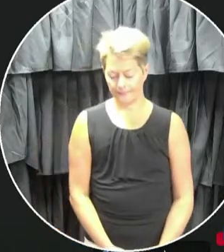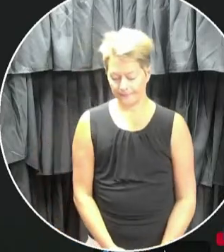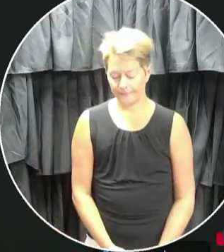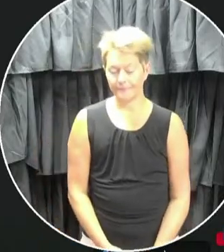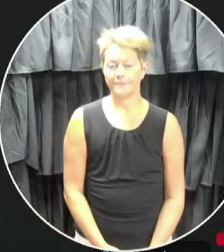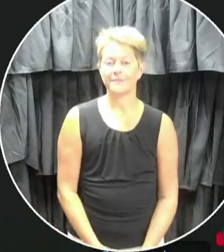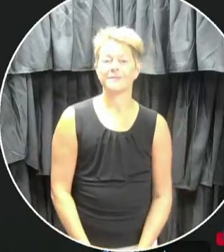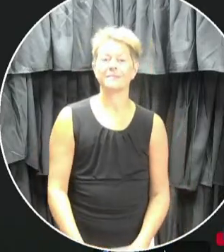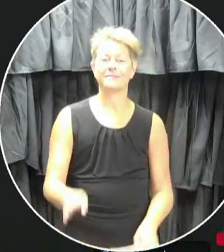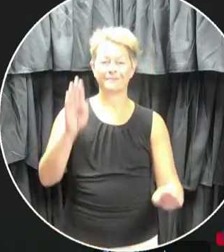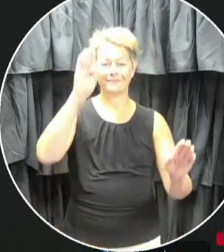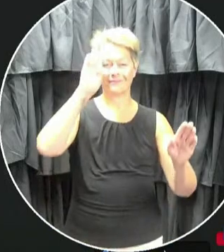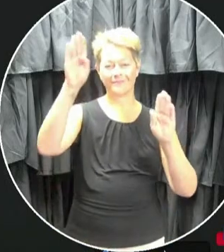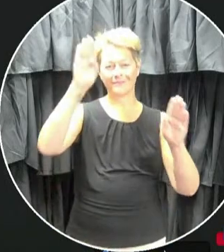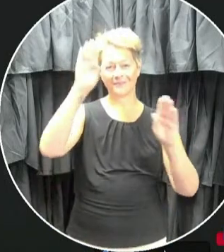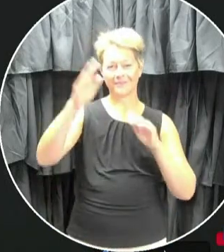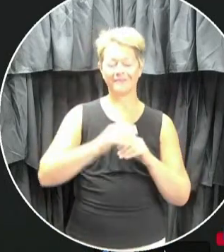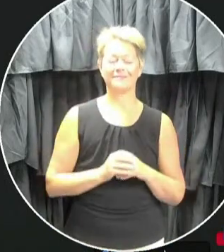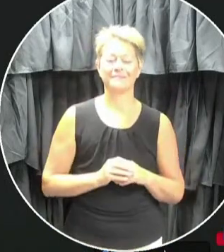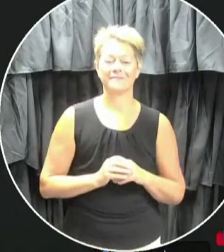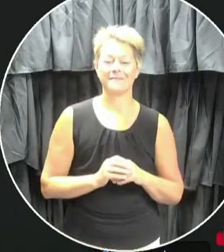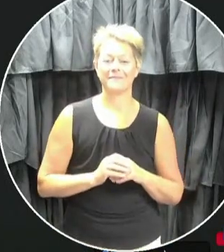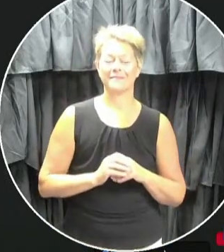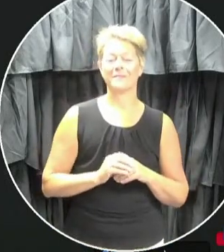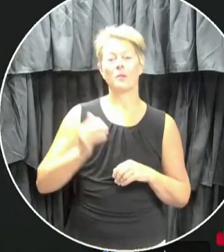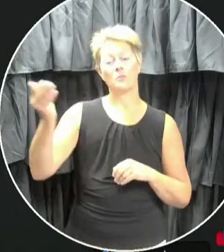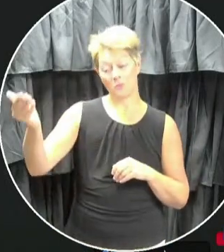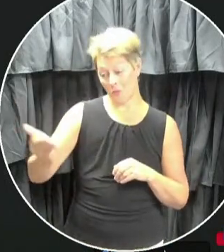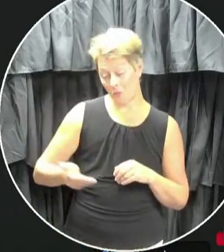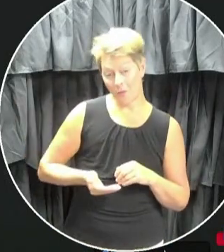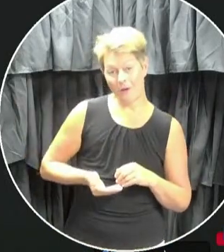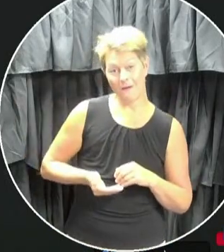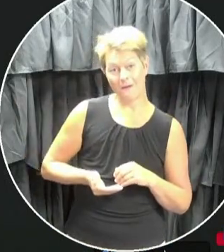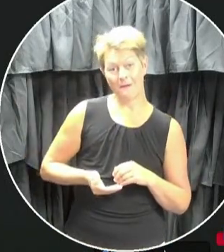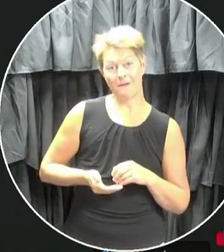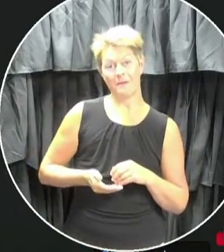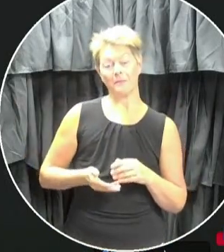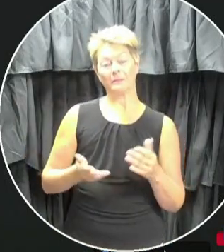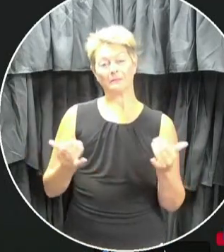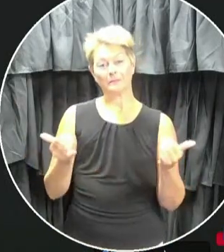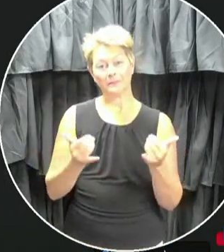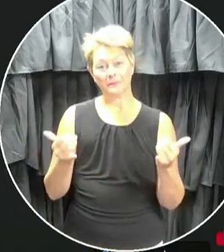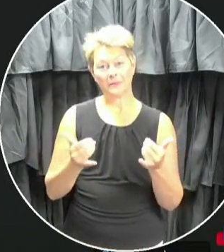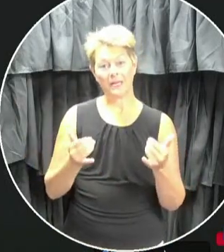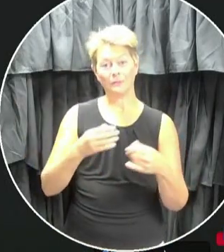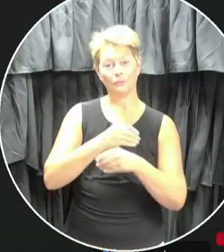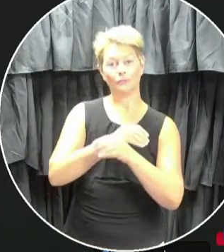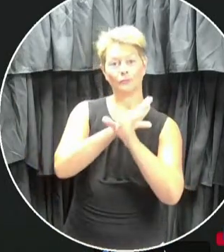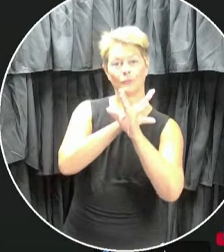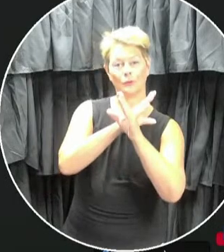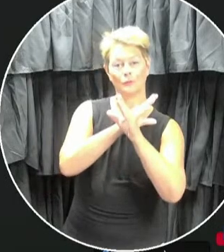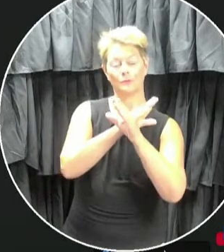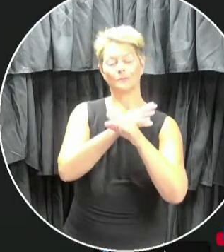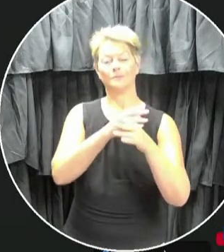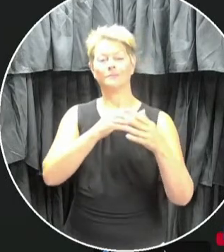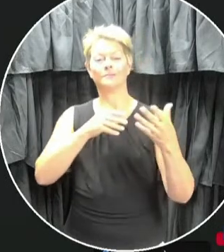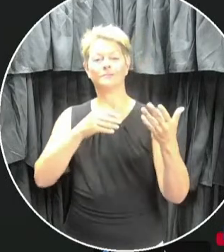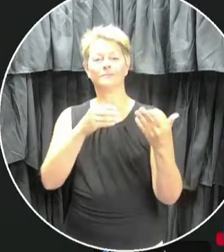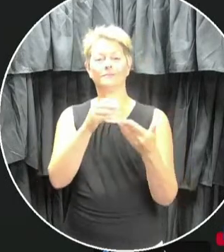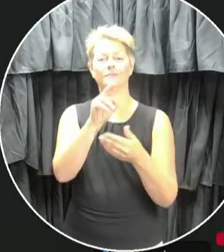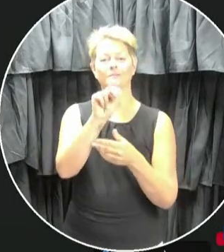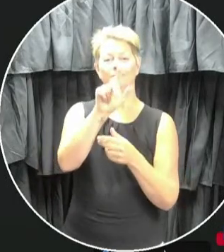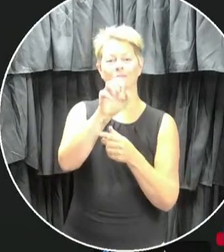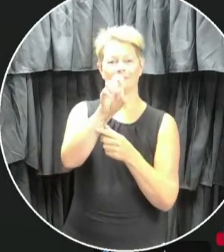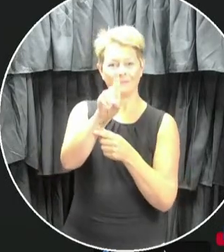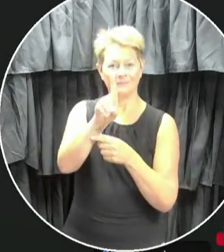Hello, everyone, and welcome to our virtual webinar and district live